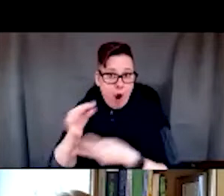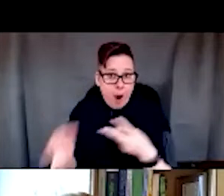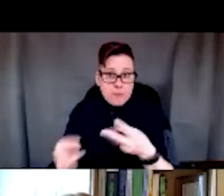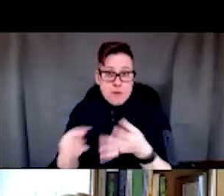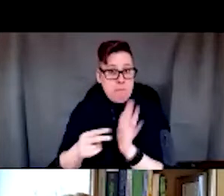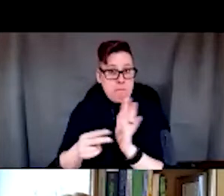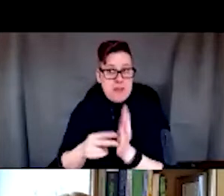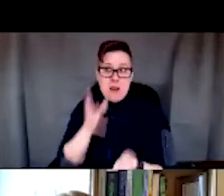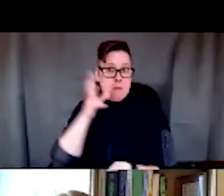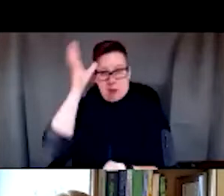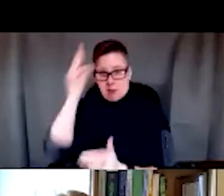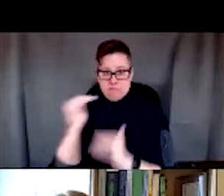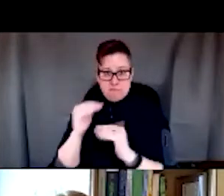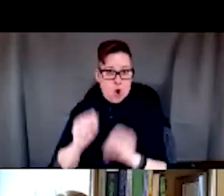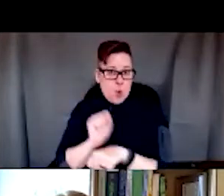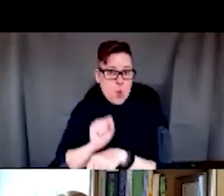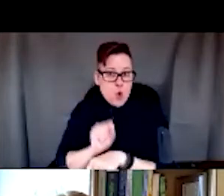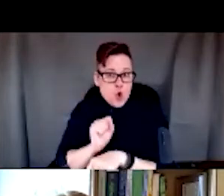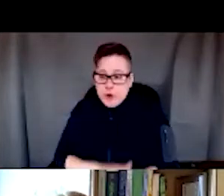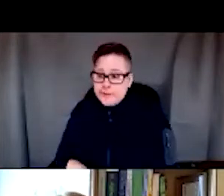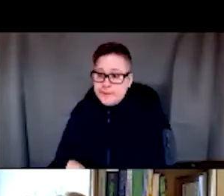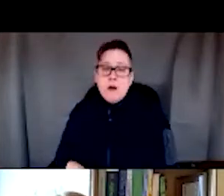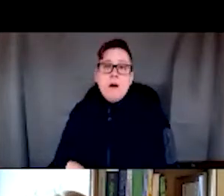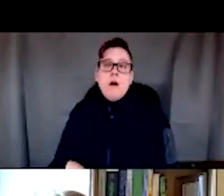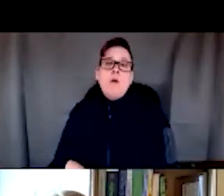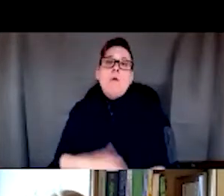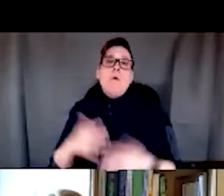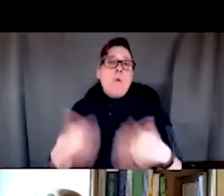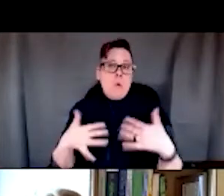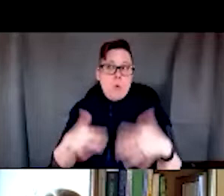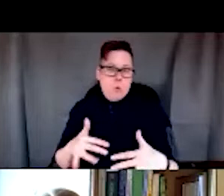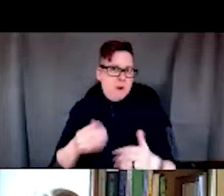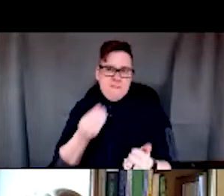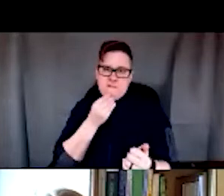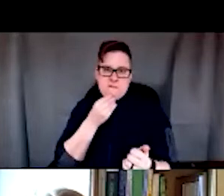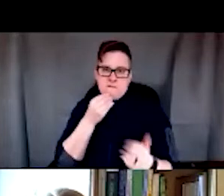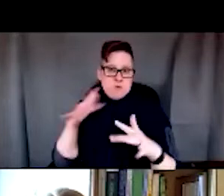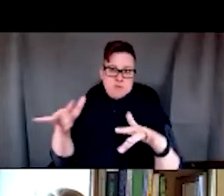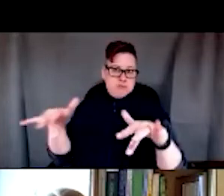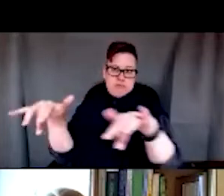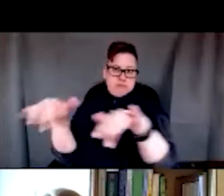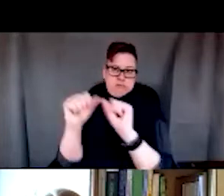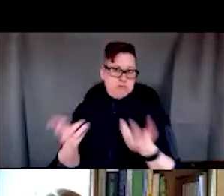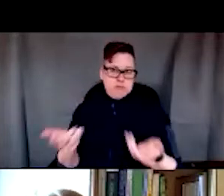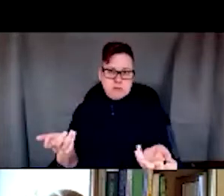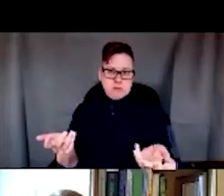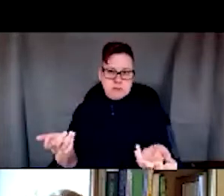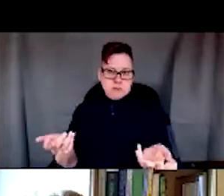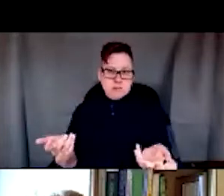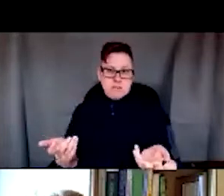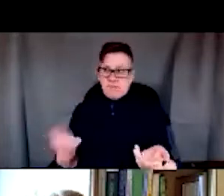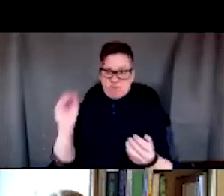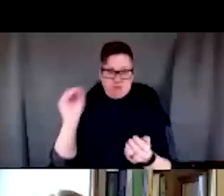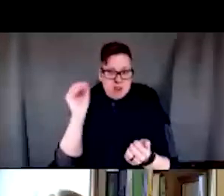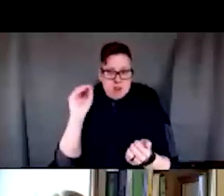their ability to work. There was significant food desert areas where there would be